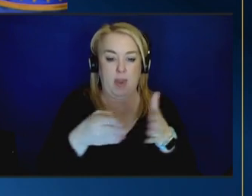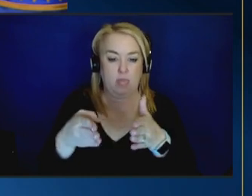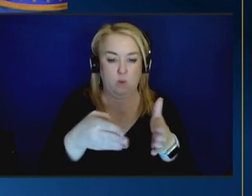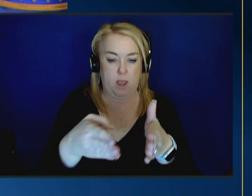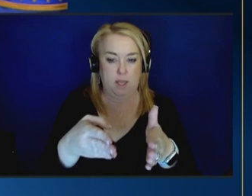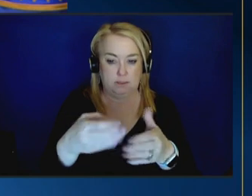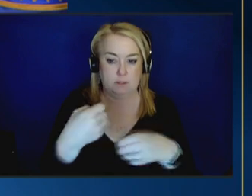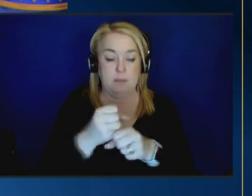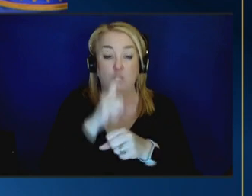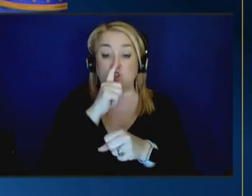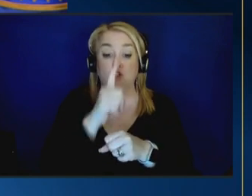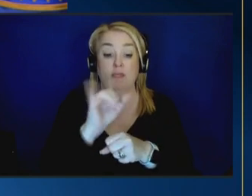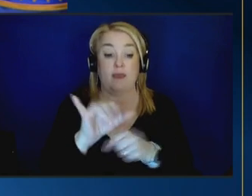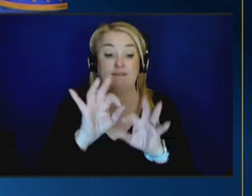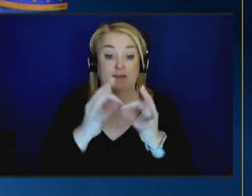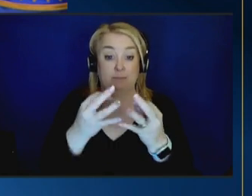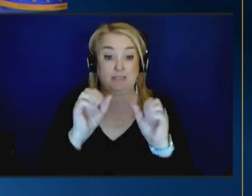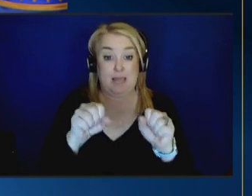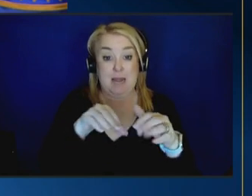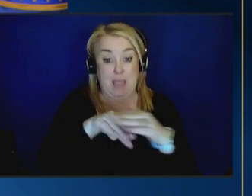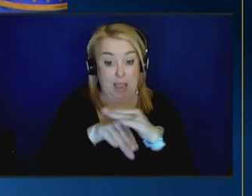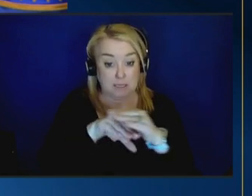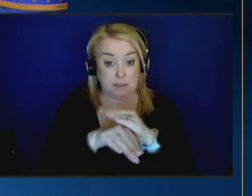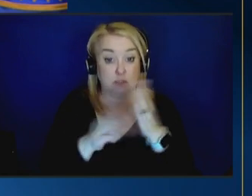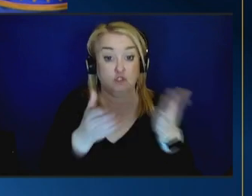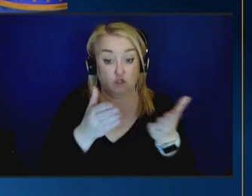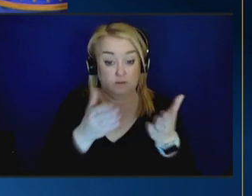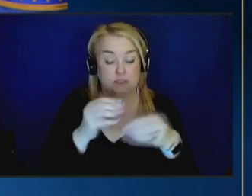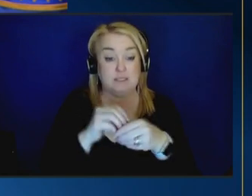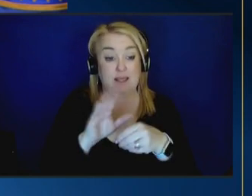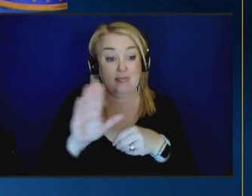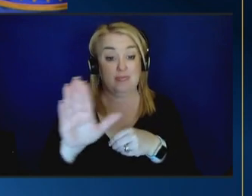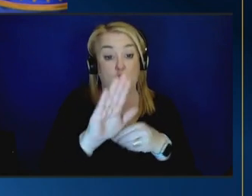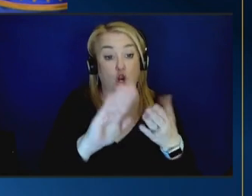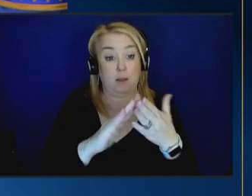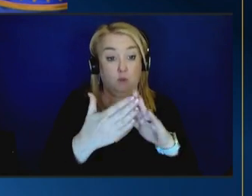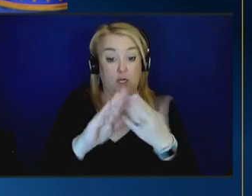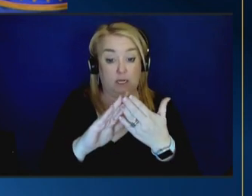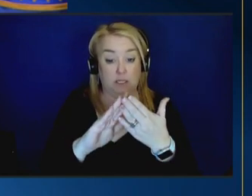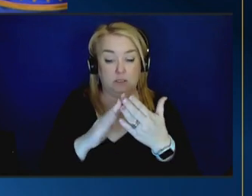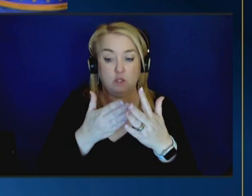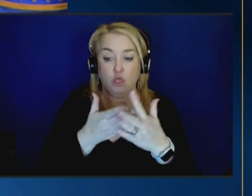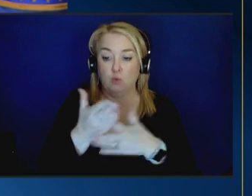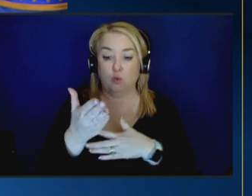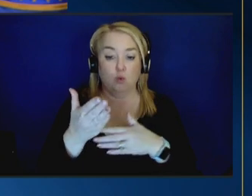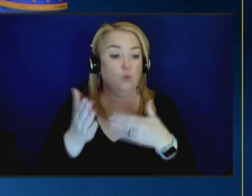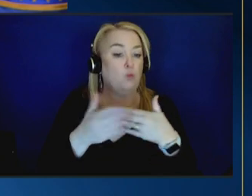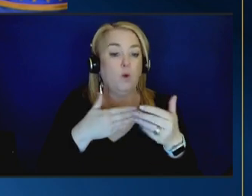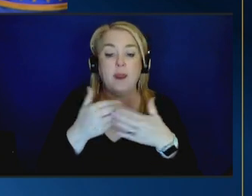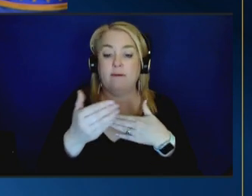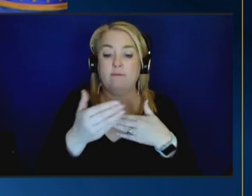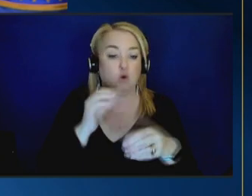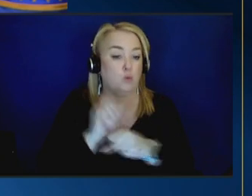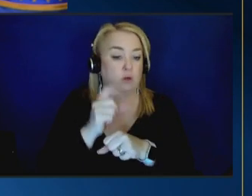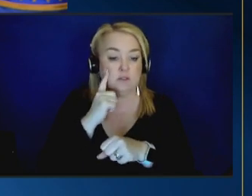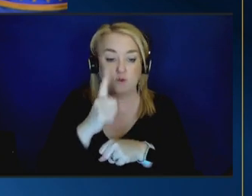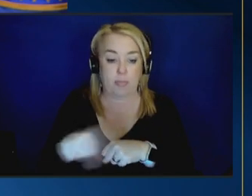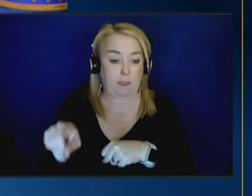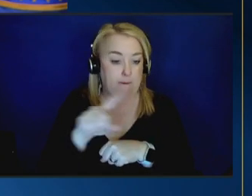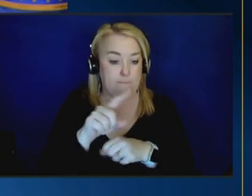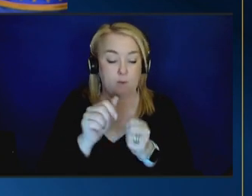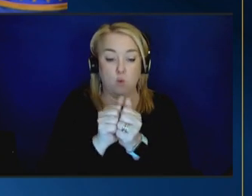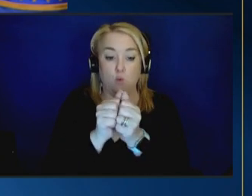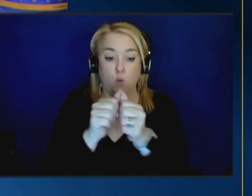sure that families can access services in their communities through whatever service pathway works for them without